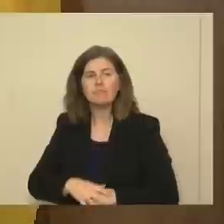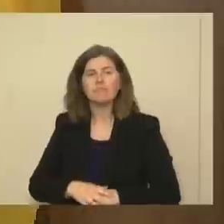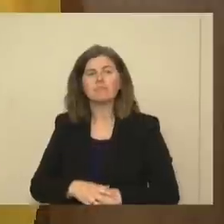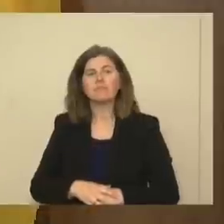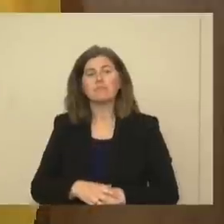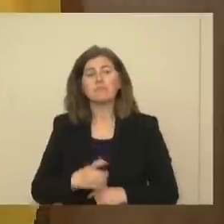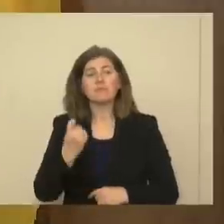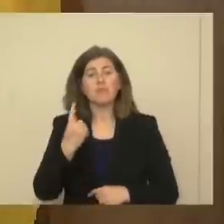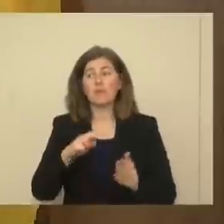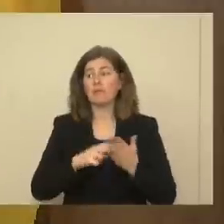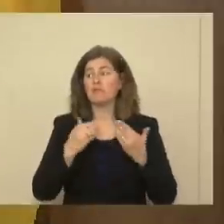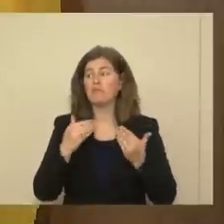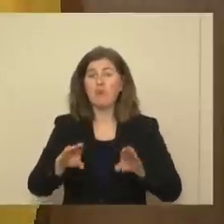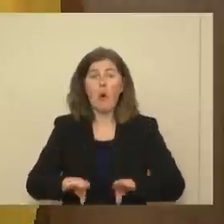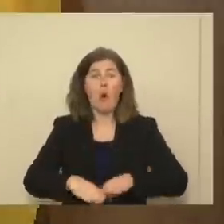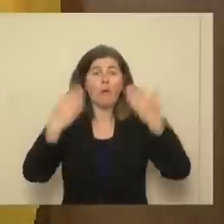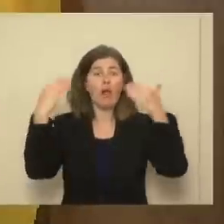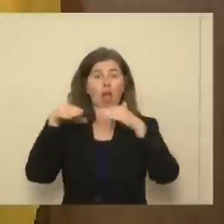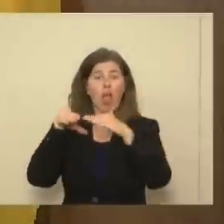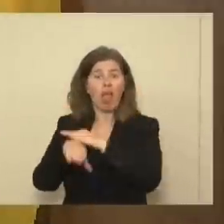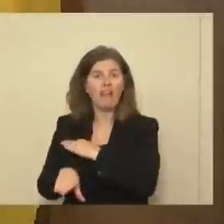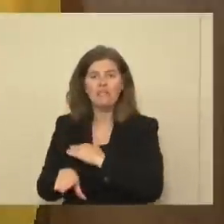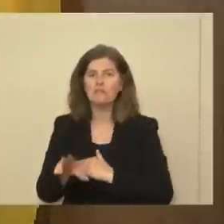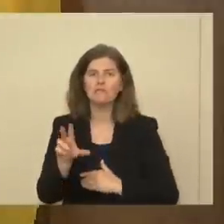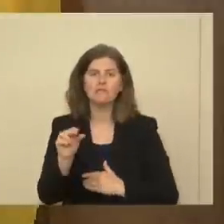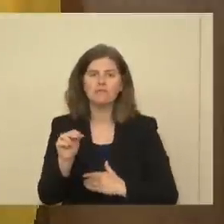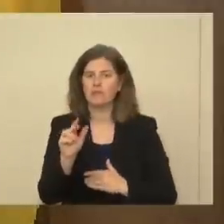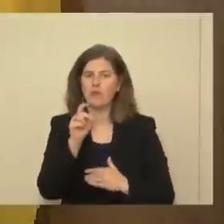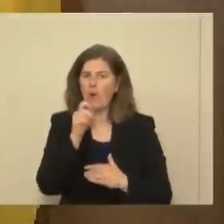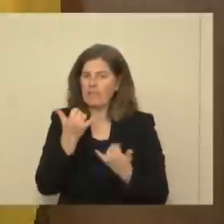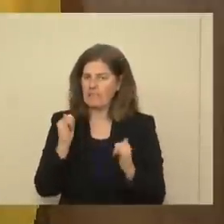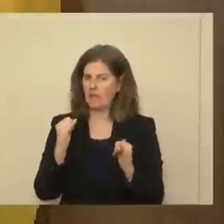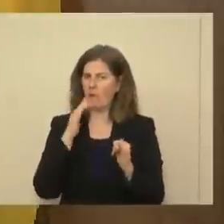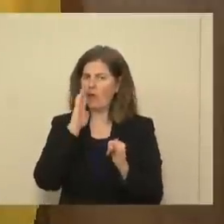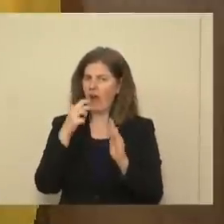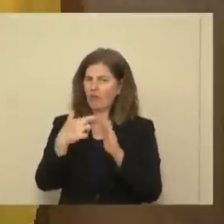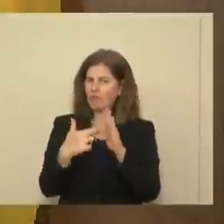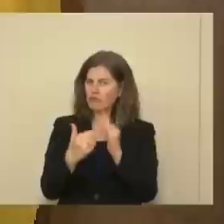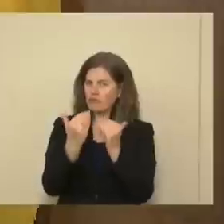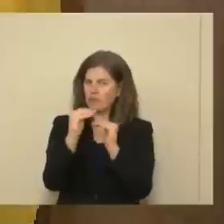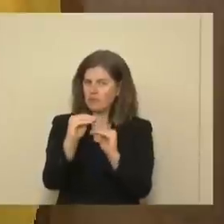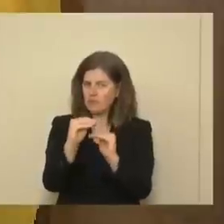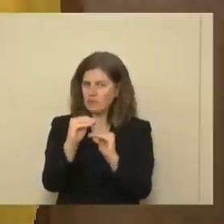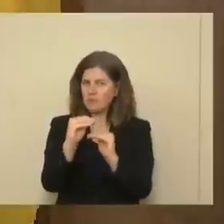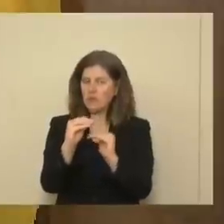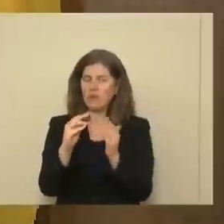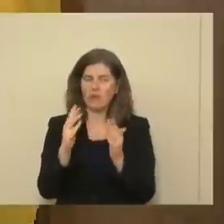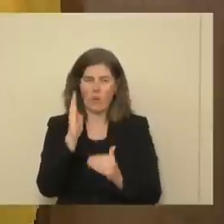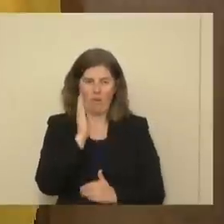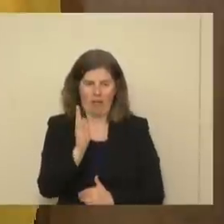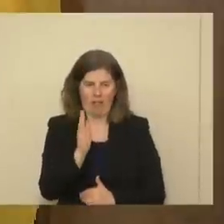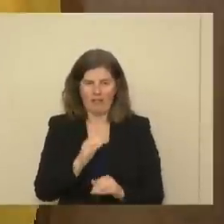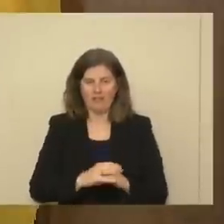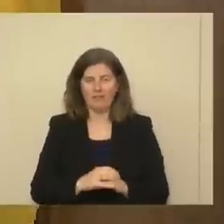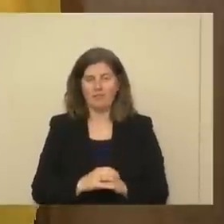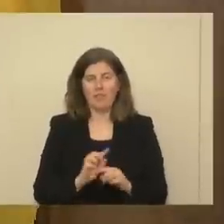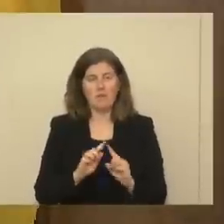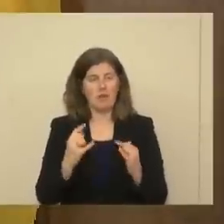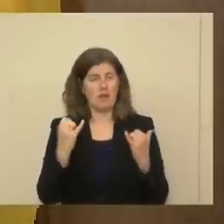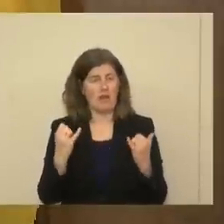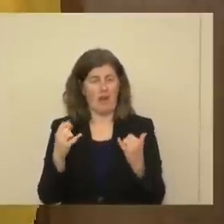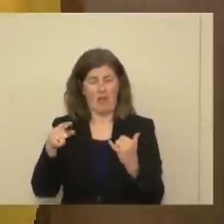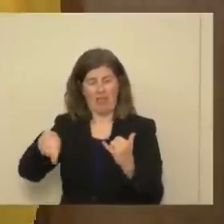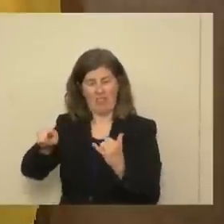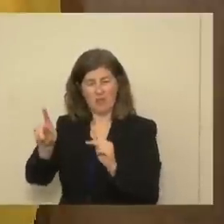these are not open invitations. It's not about lifting all of our restrictions. It's not about being reckless. But this is a